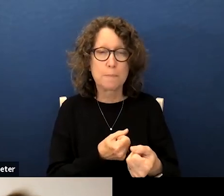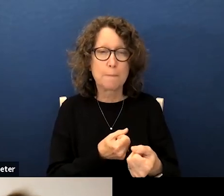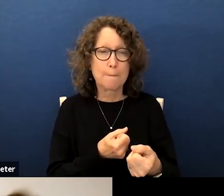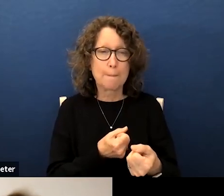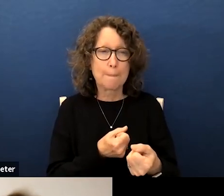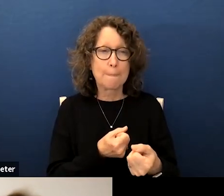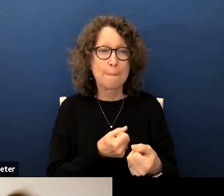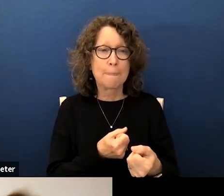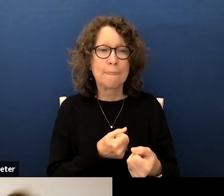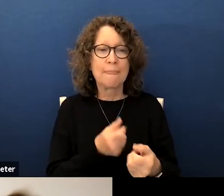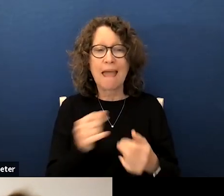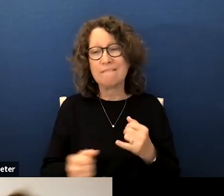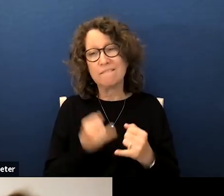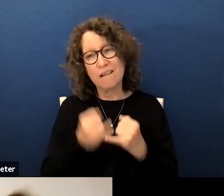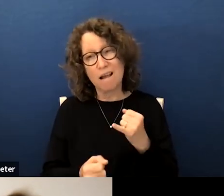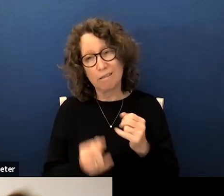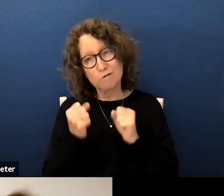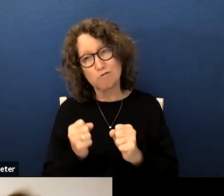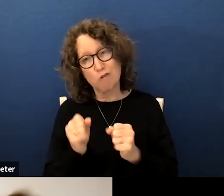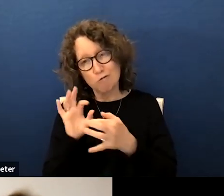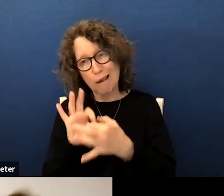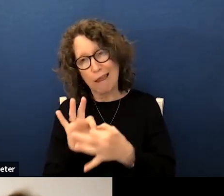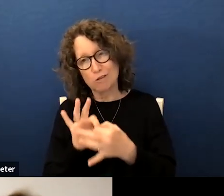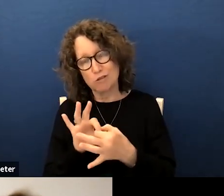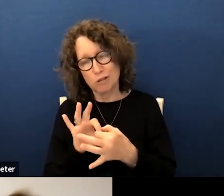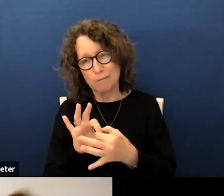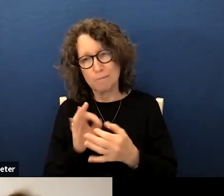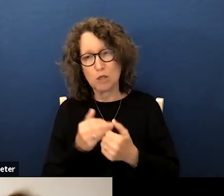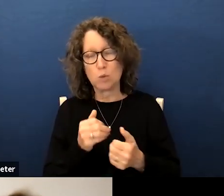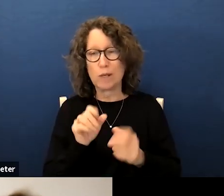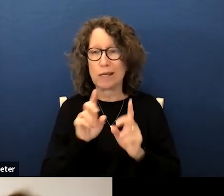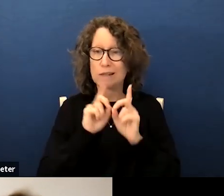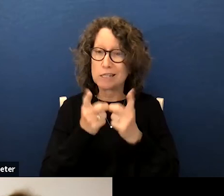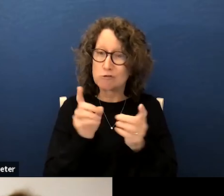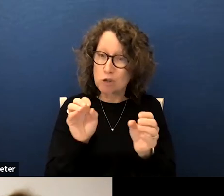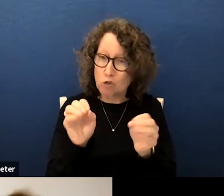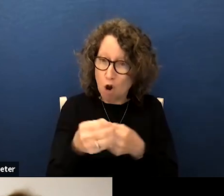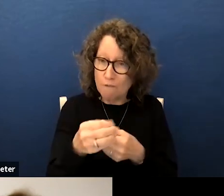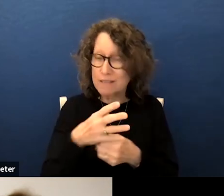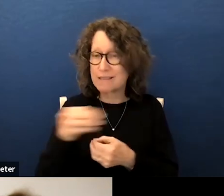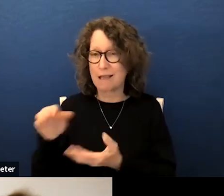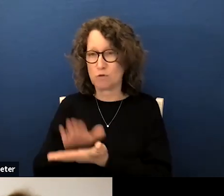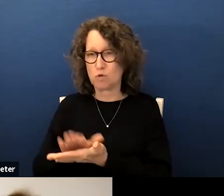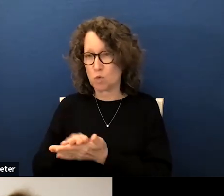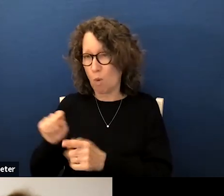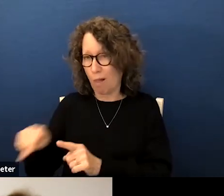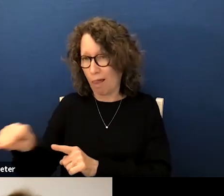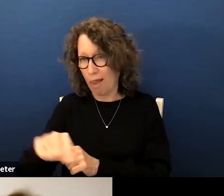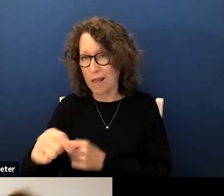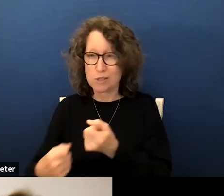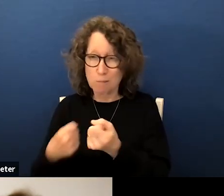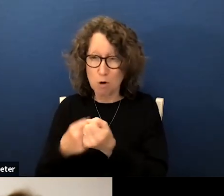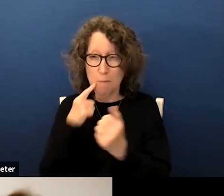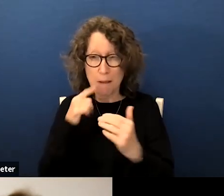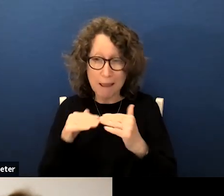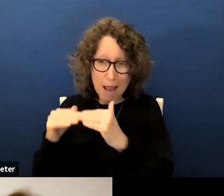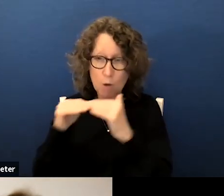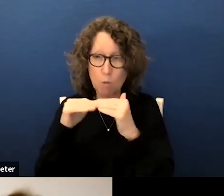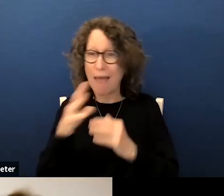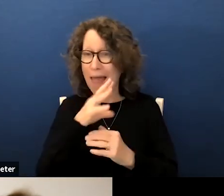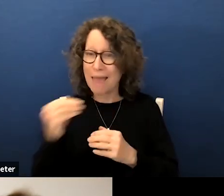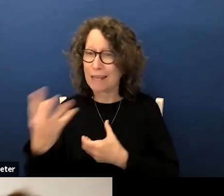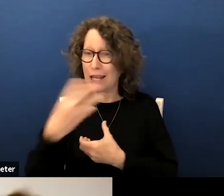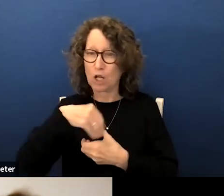and finally a strong relationship between the district office and schools that is supported by equitable and inclusive